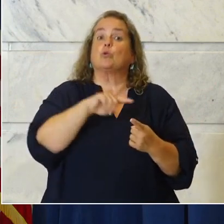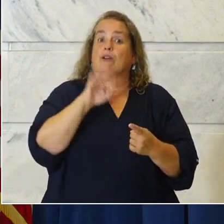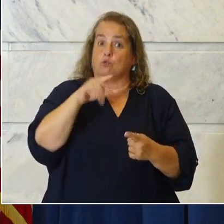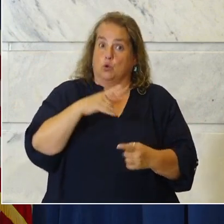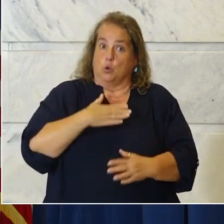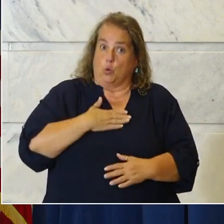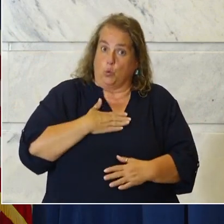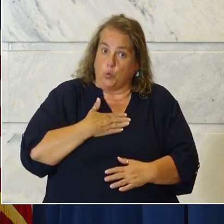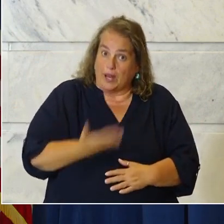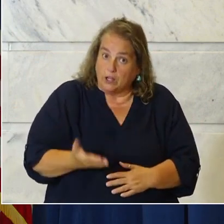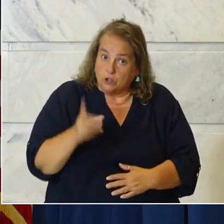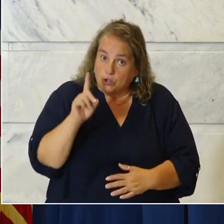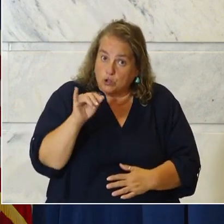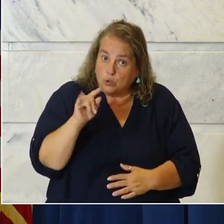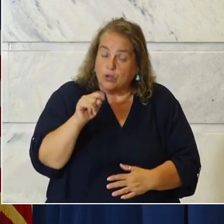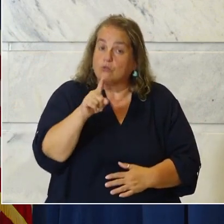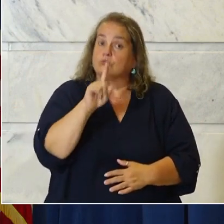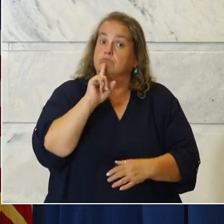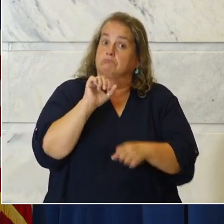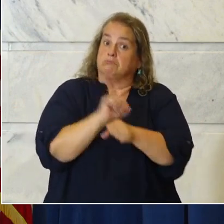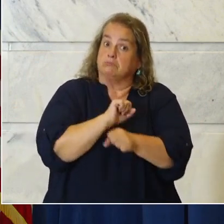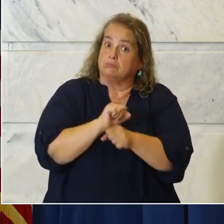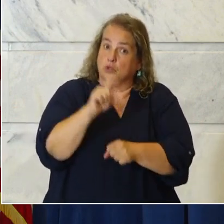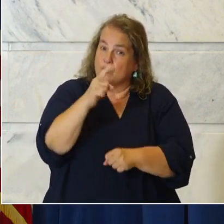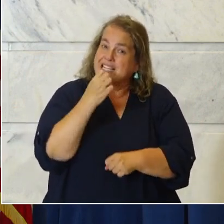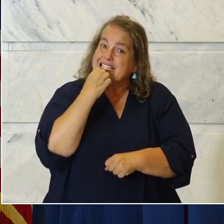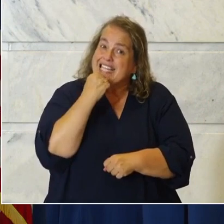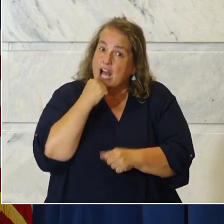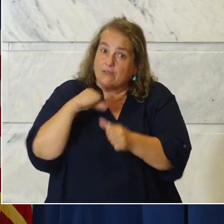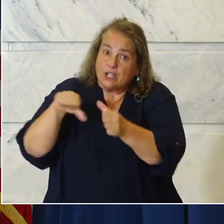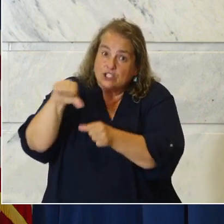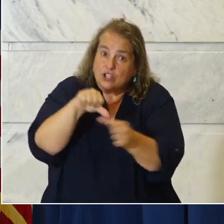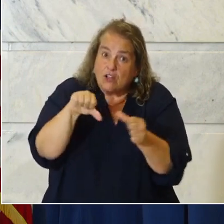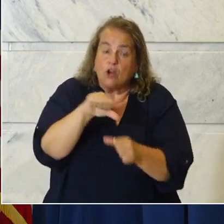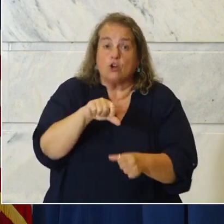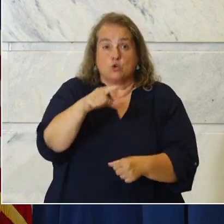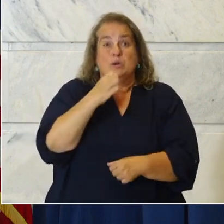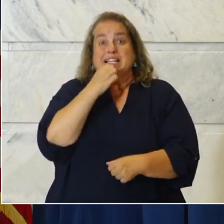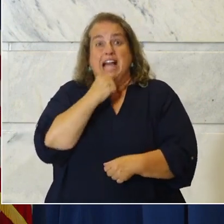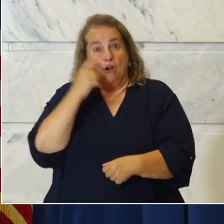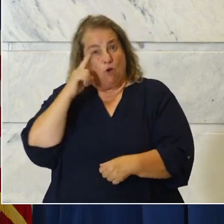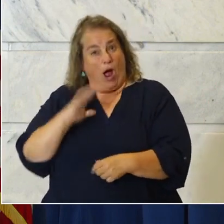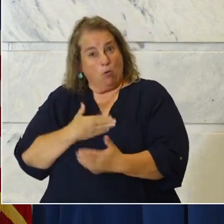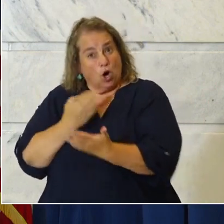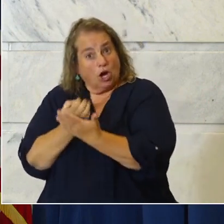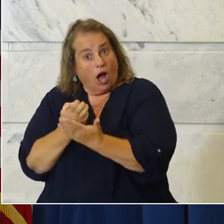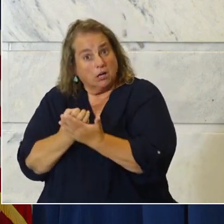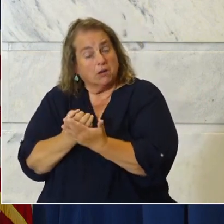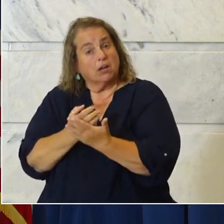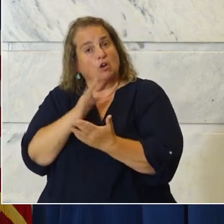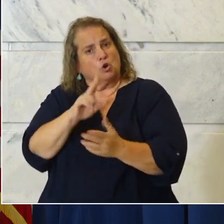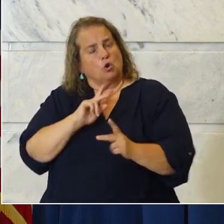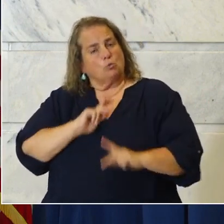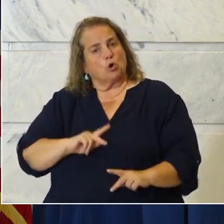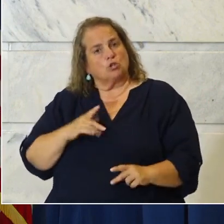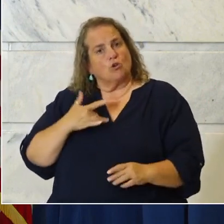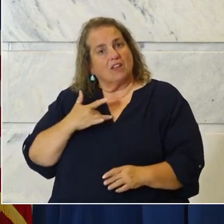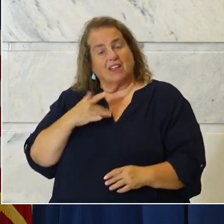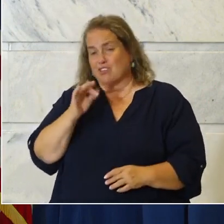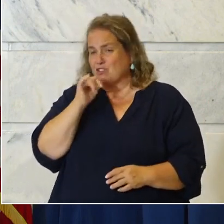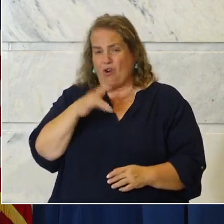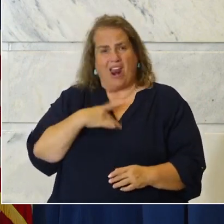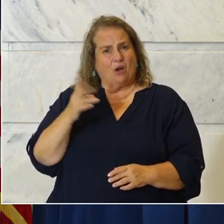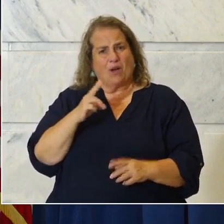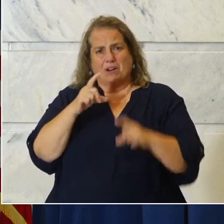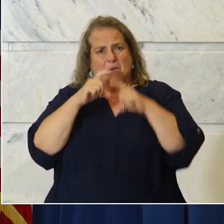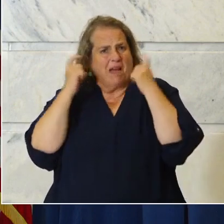are willing to do it, whether we truly care about each other and our economy and whether we're willing to put some personal feelings if we don't like wearing these. And I